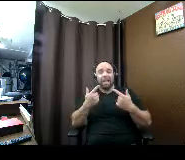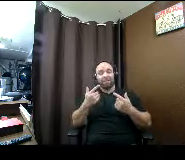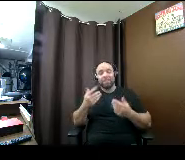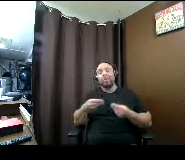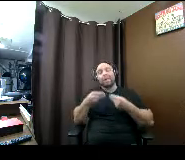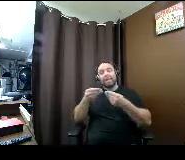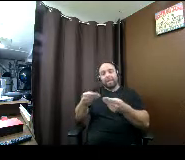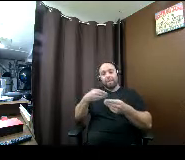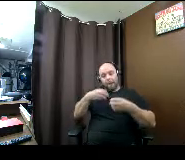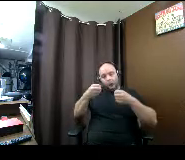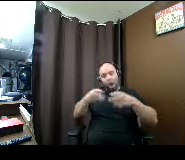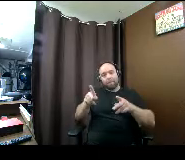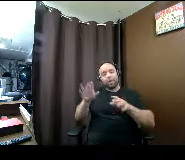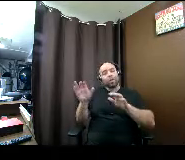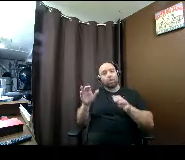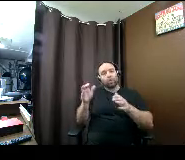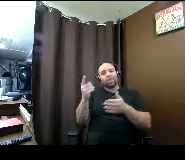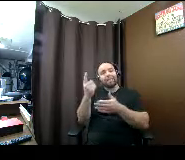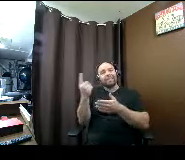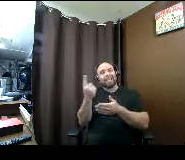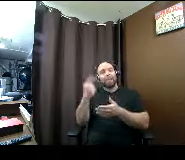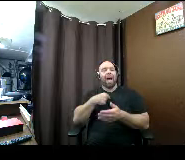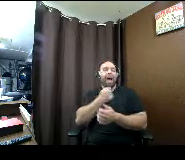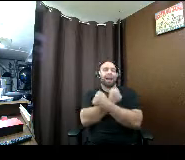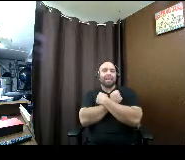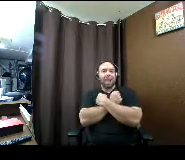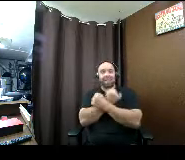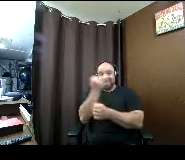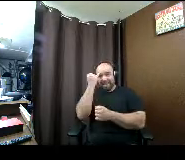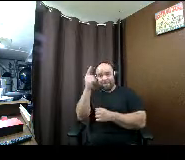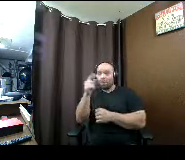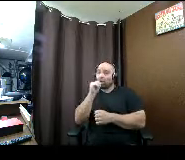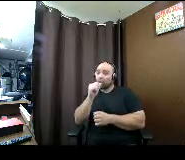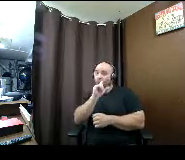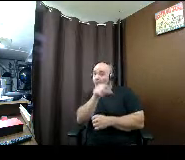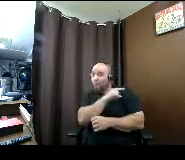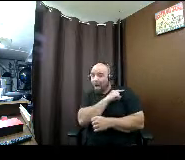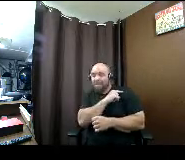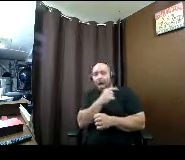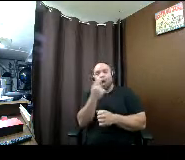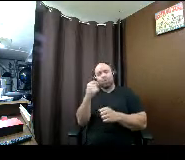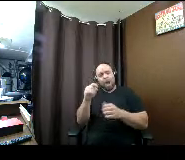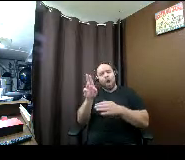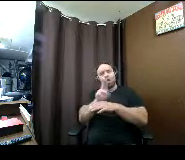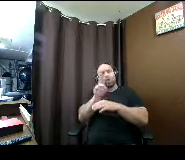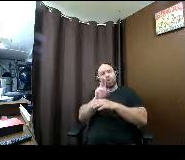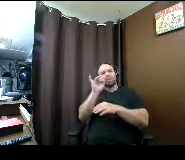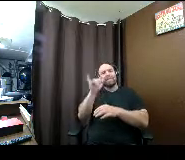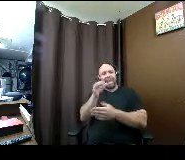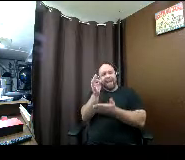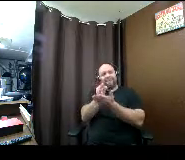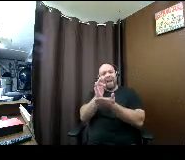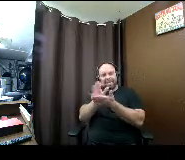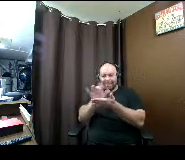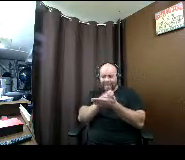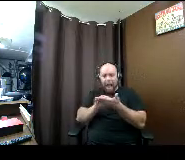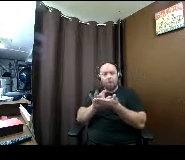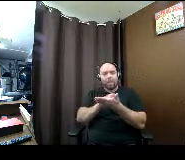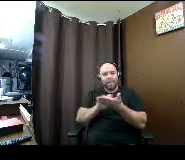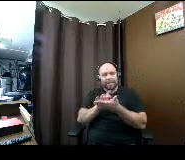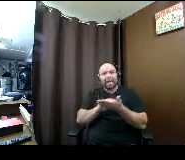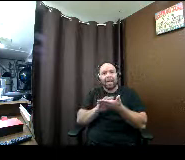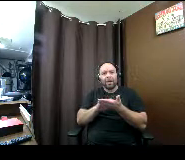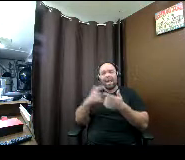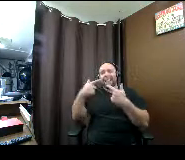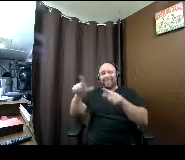if you think you don't qualify use the financial aid calculator to see if you qualify let the application tell you but please don't let